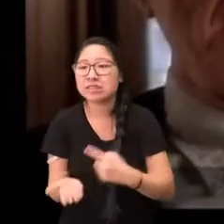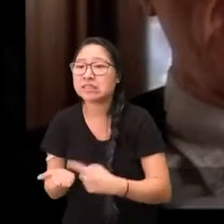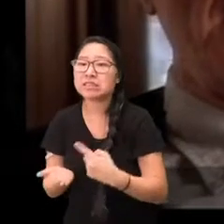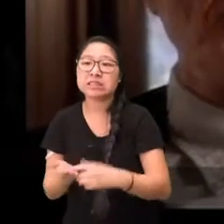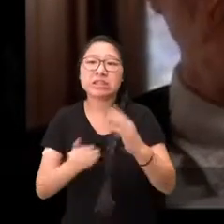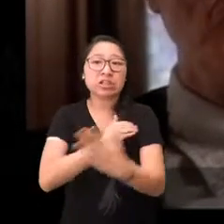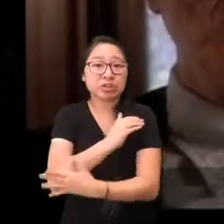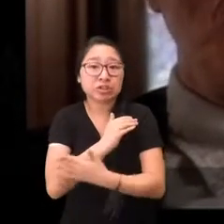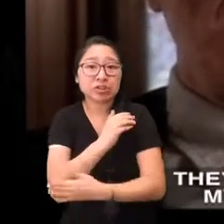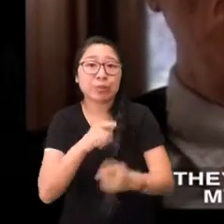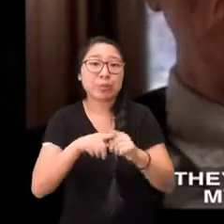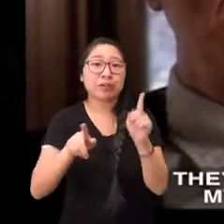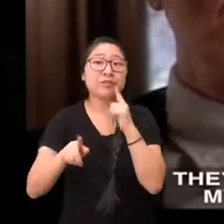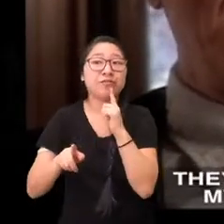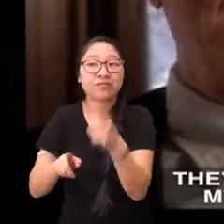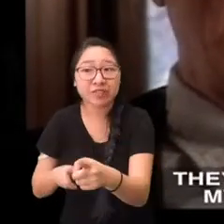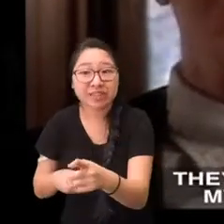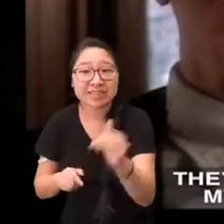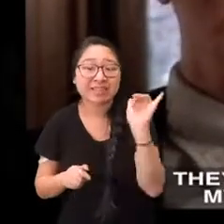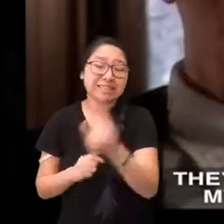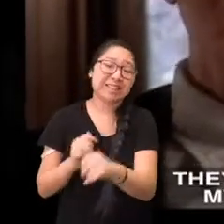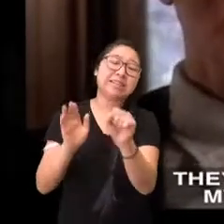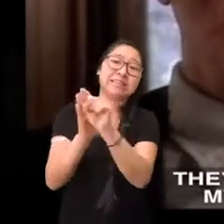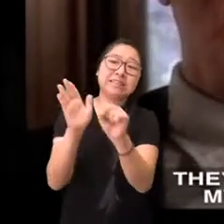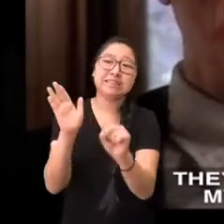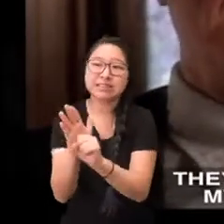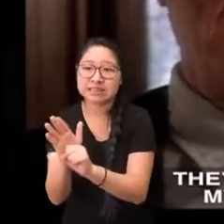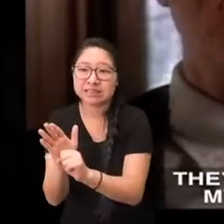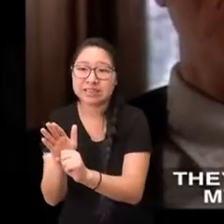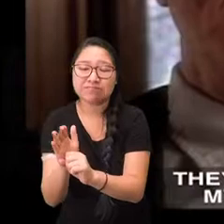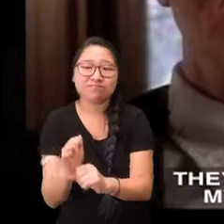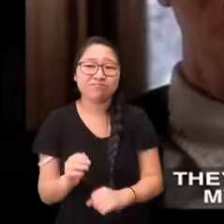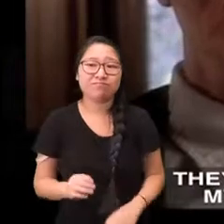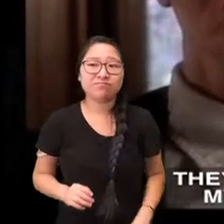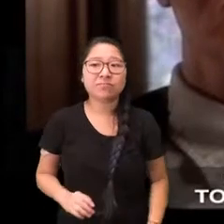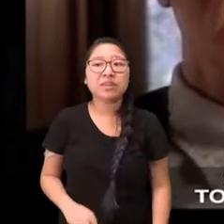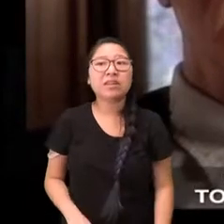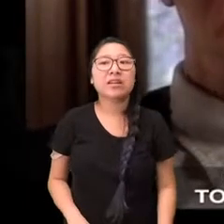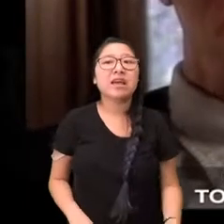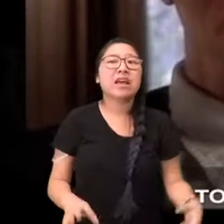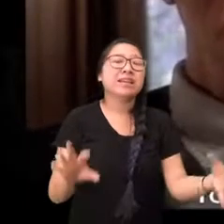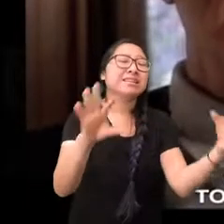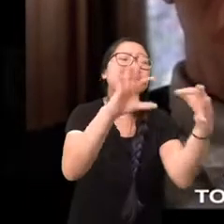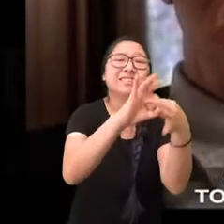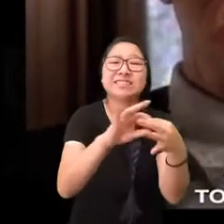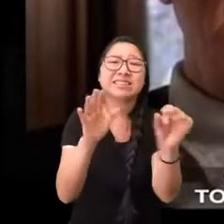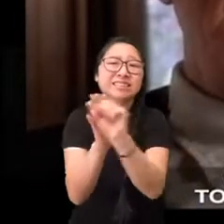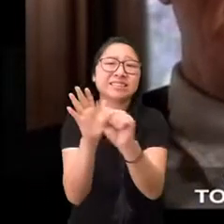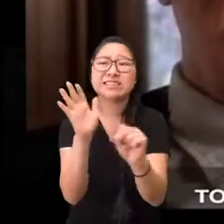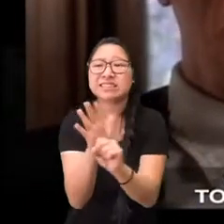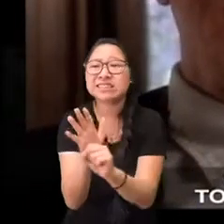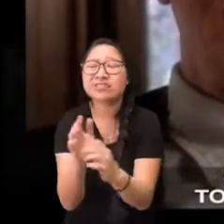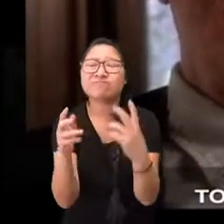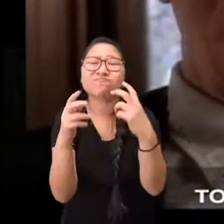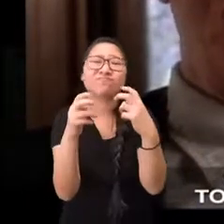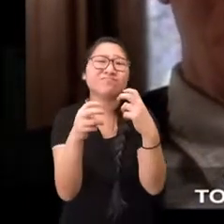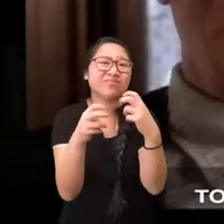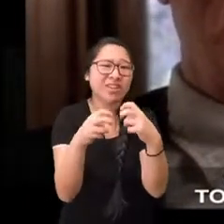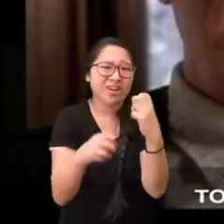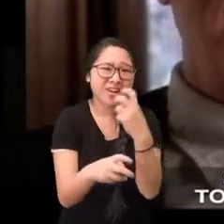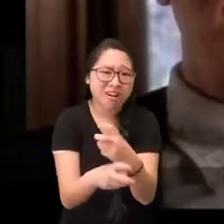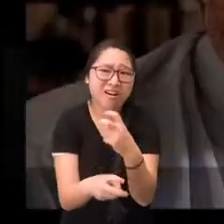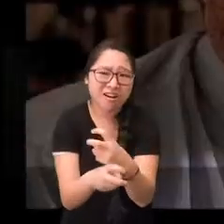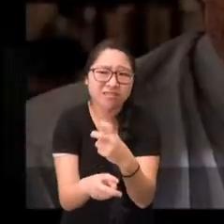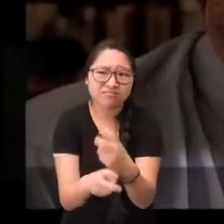talked about their country they meant my country Virginia my country Massachusetts so bringing these states together was no